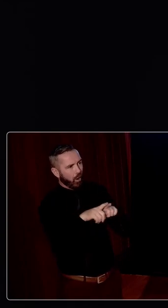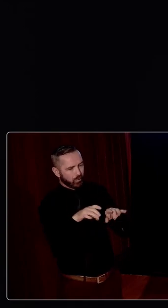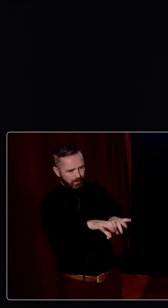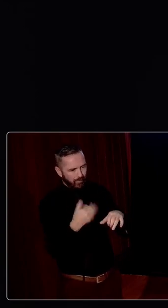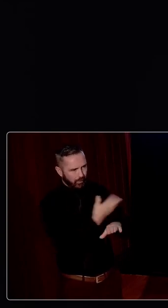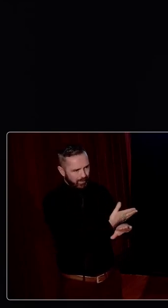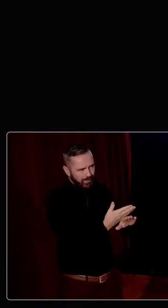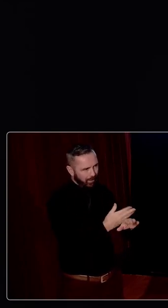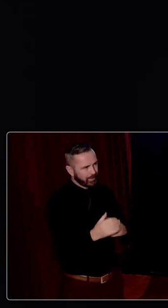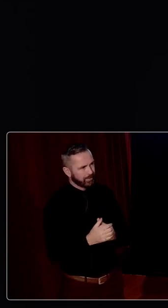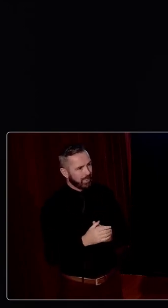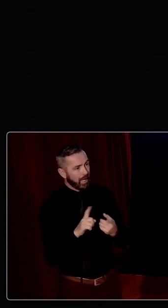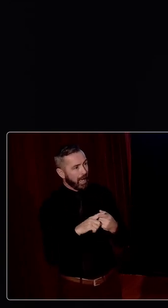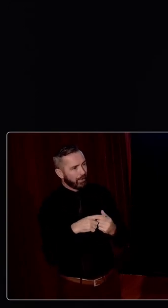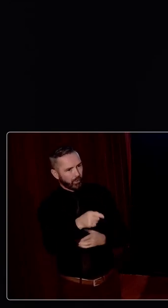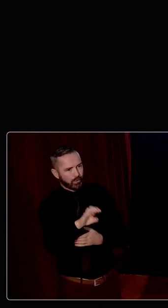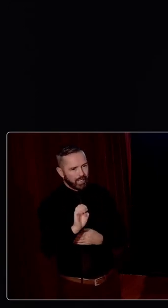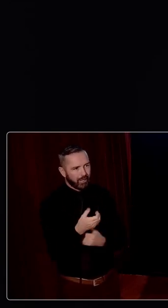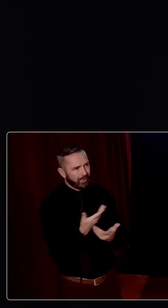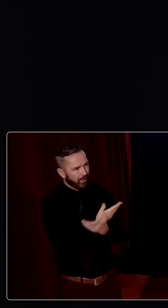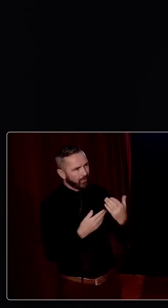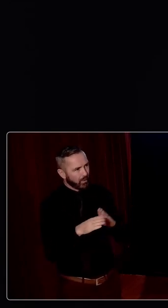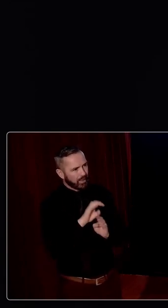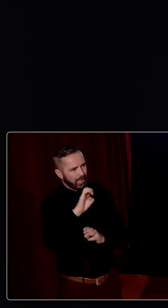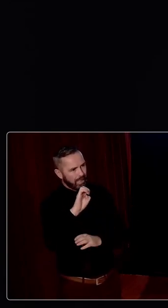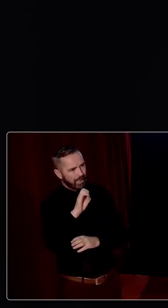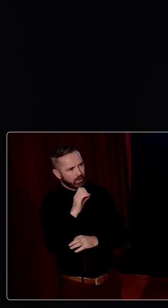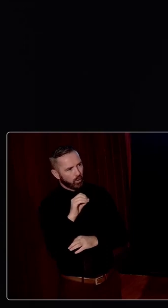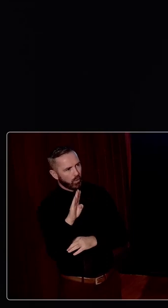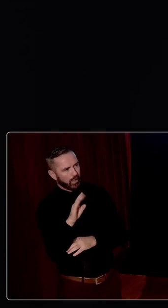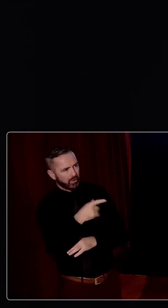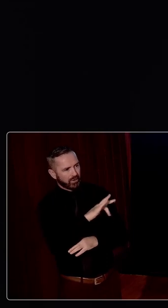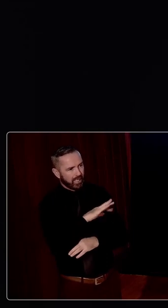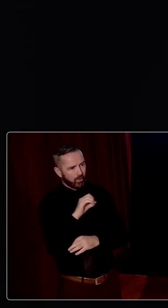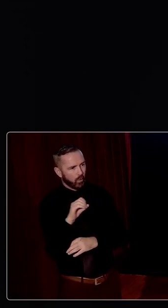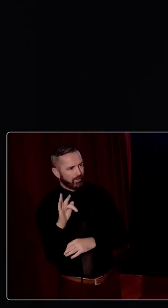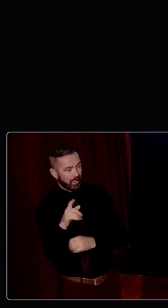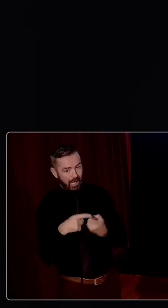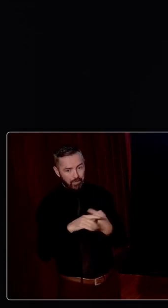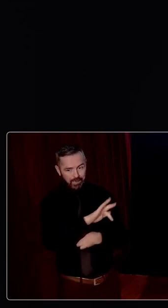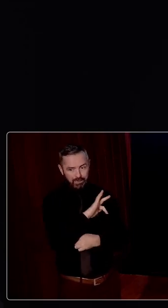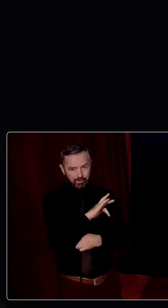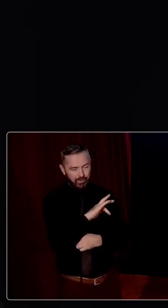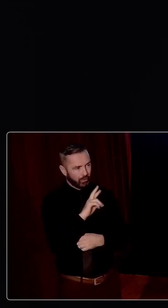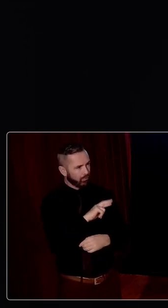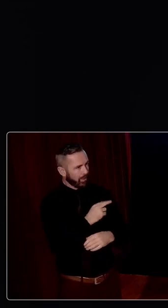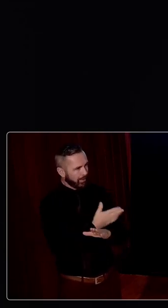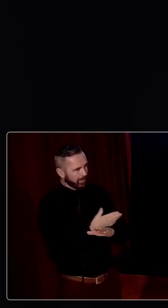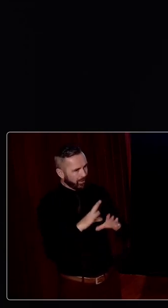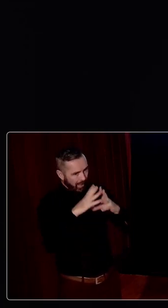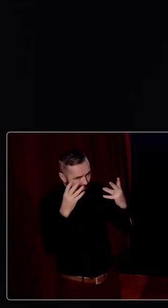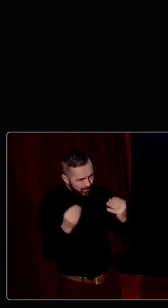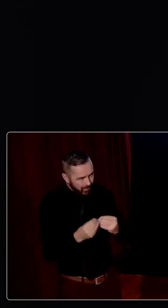conference from the start and those early conversations between Eilish O'Brien, yourself, Orla Feely and myself really kicked everything